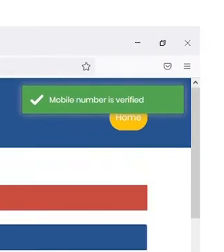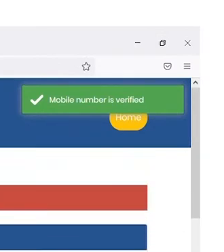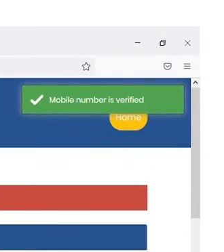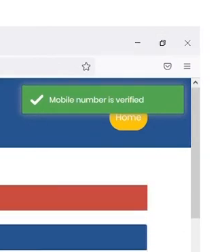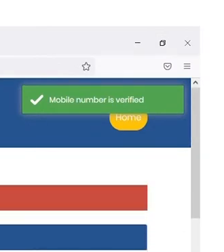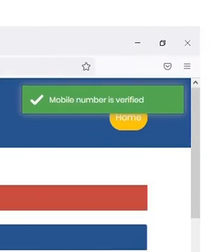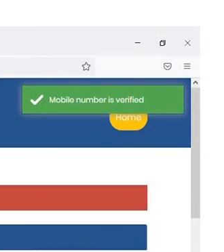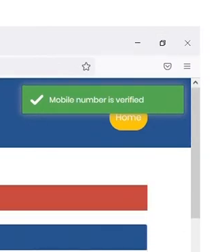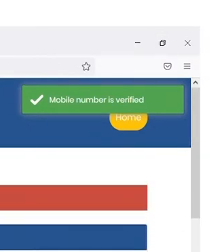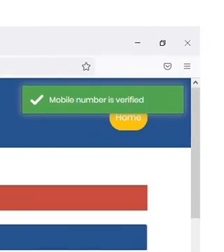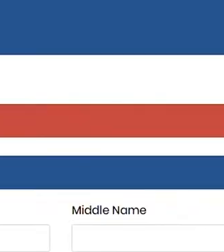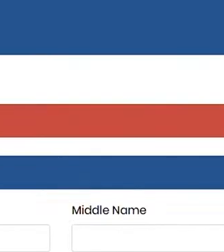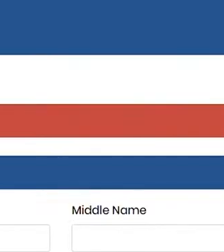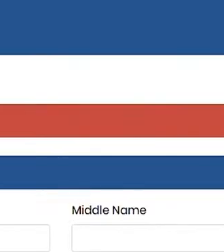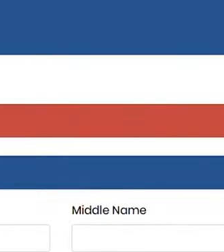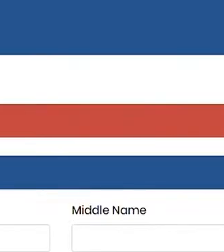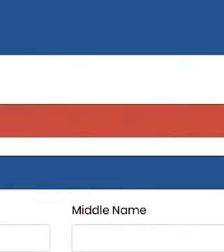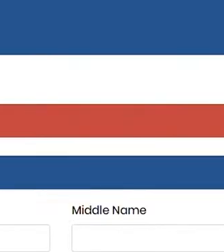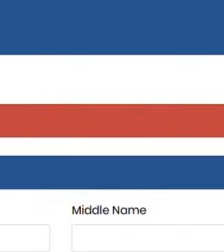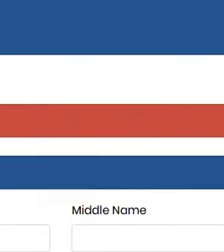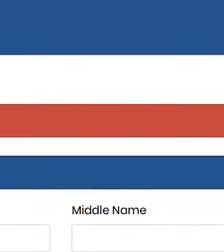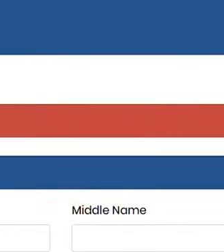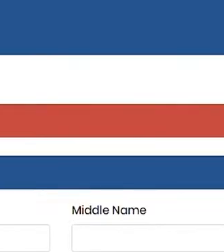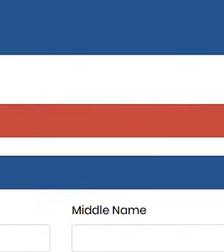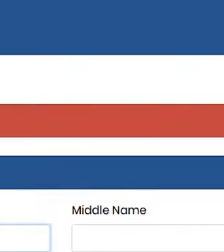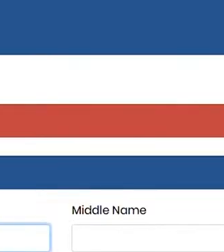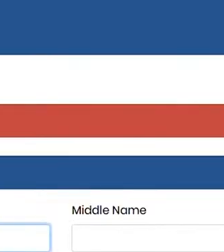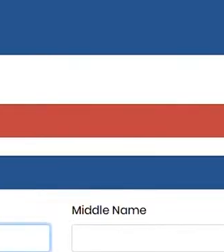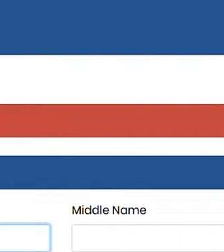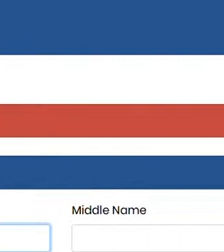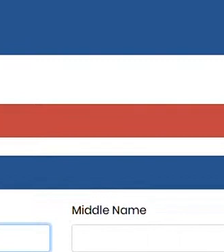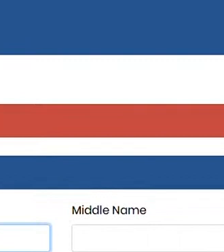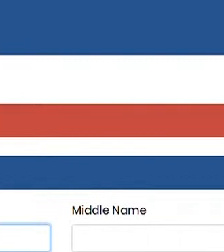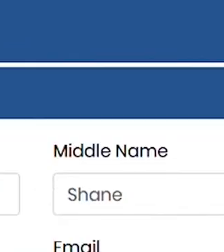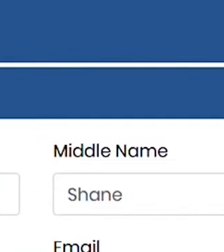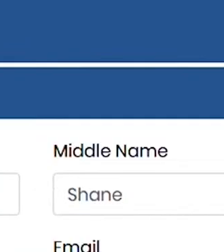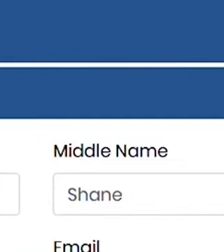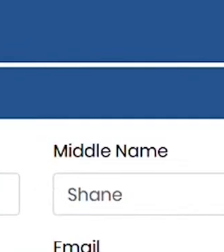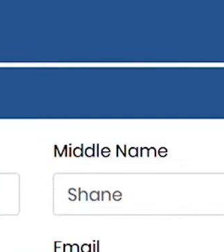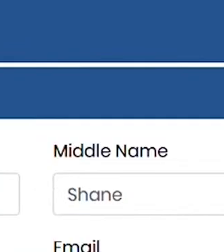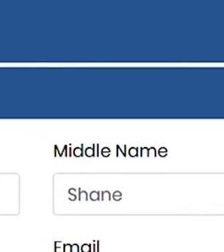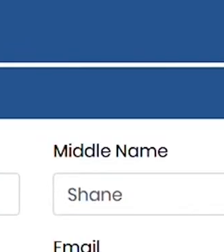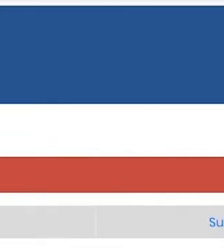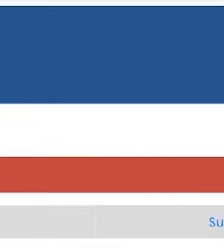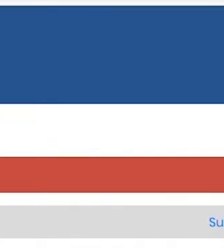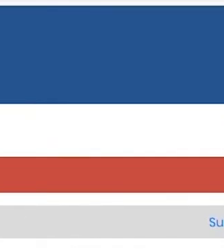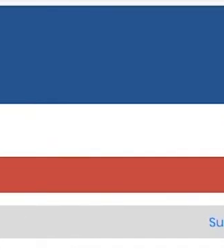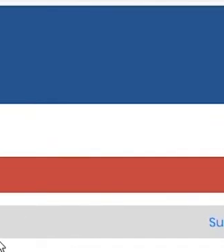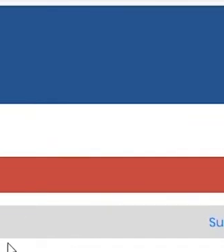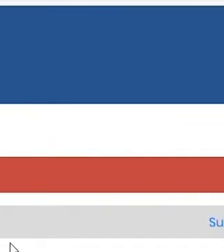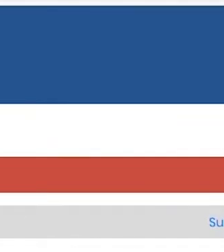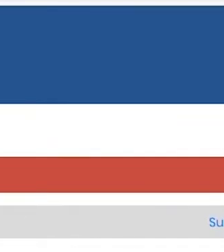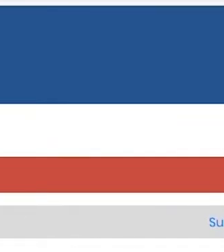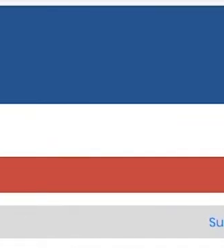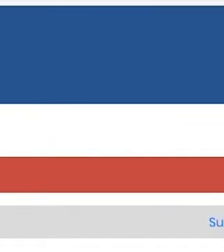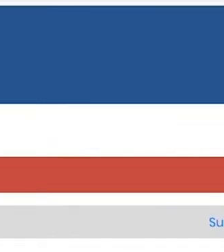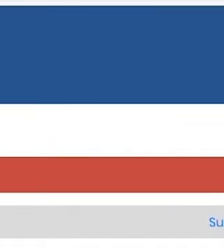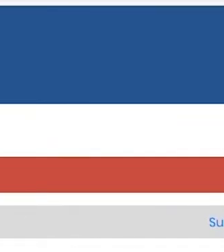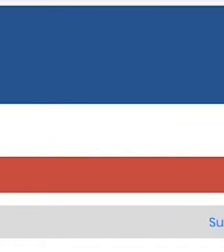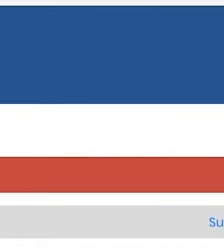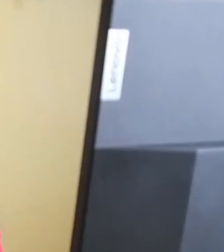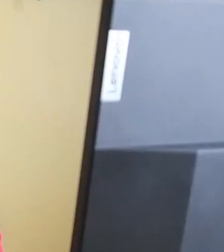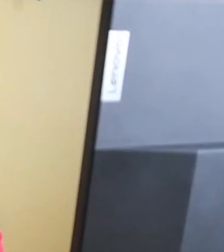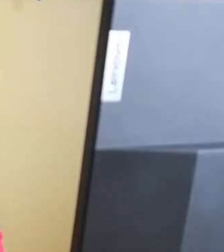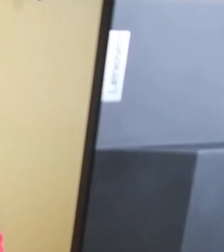your account. Fill in the information requested. Choose your parish and a vaccination center there. Then schedule